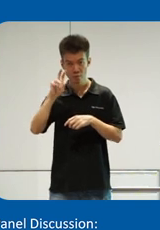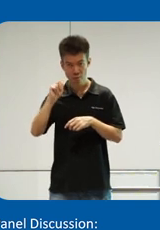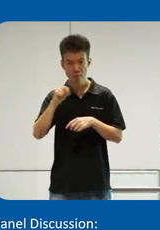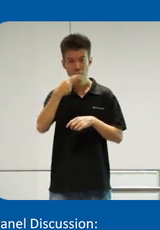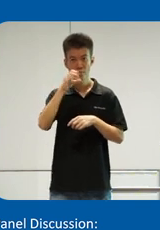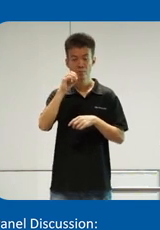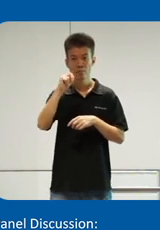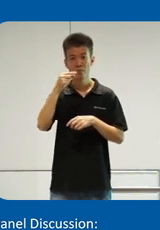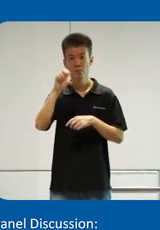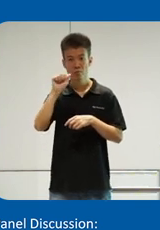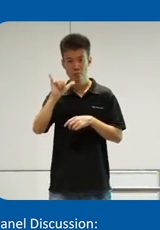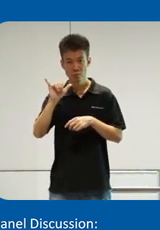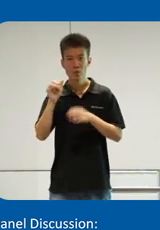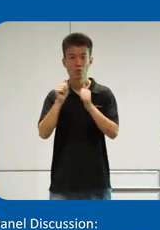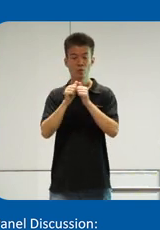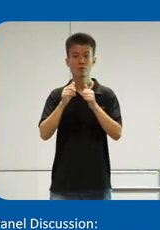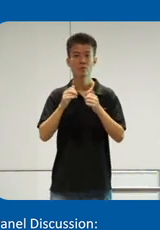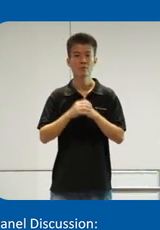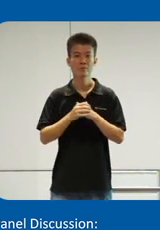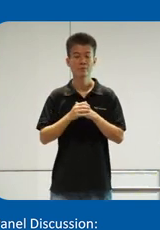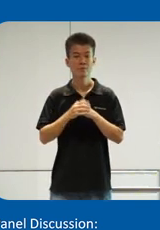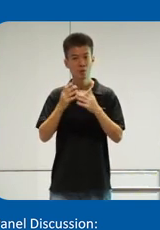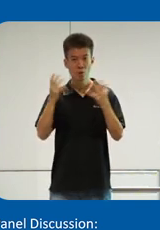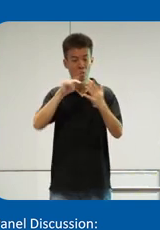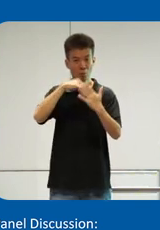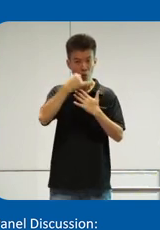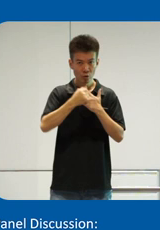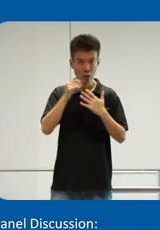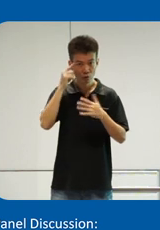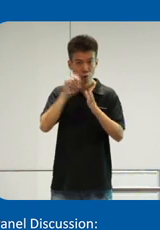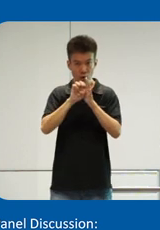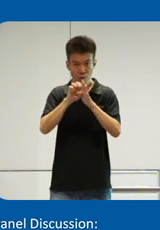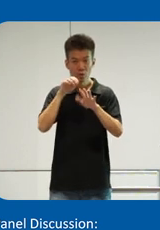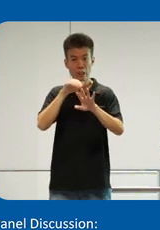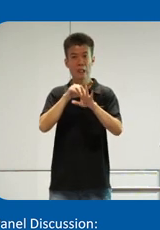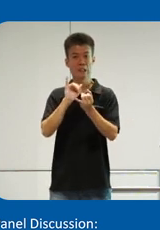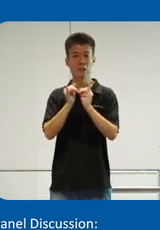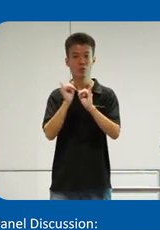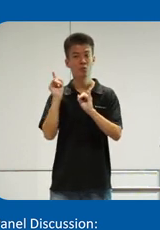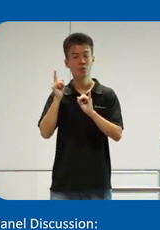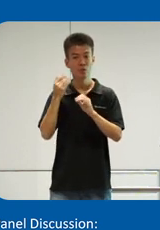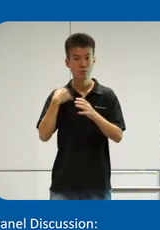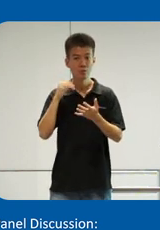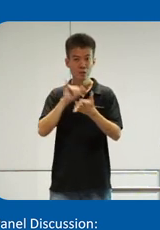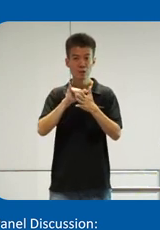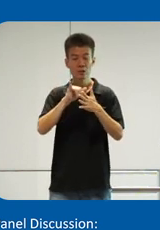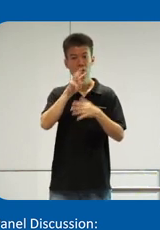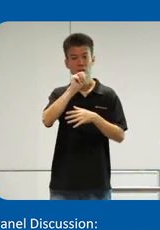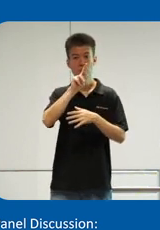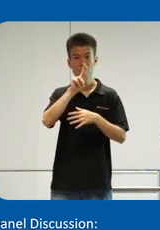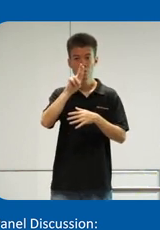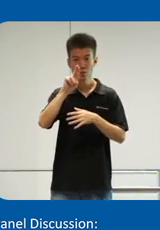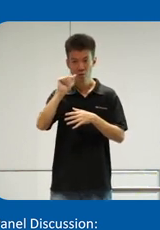Hongse, with a lot of our projects. Like for example, at the interchange, we come up with murals